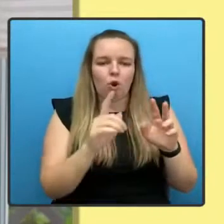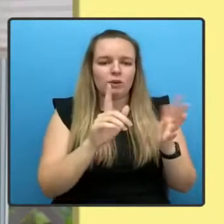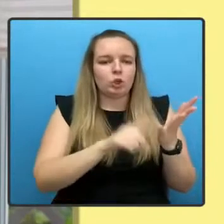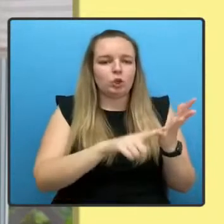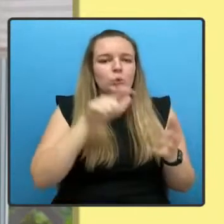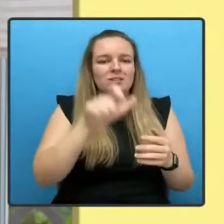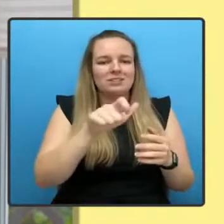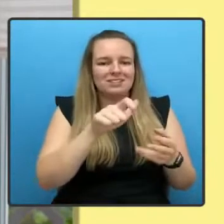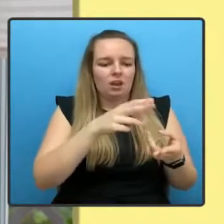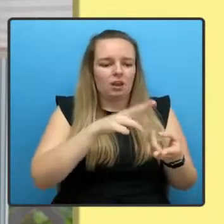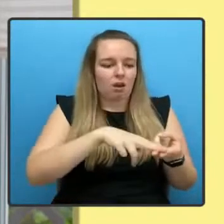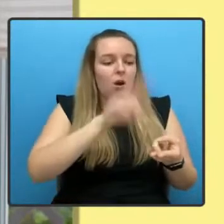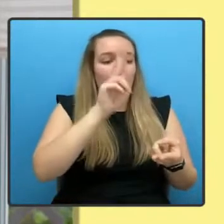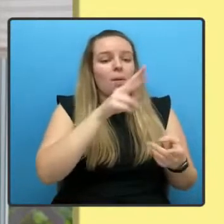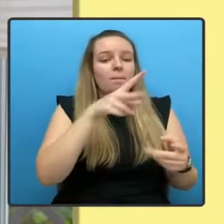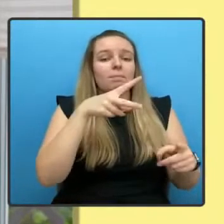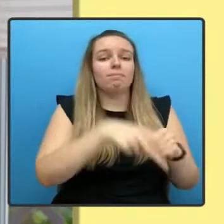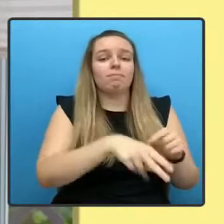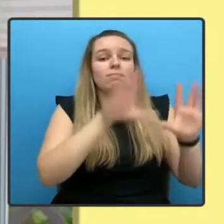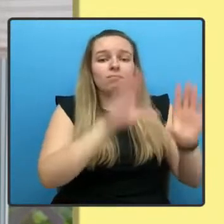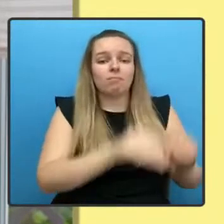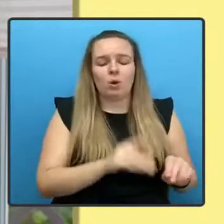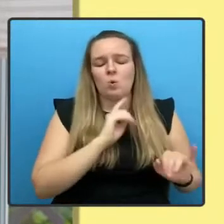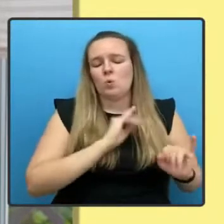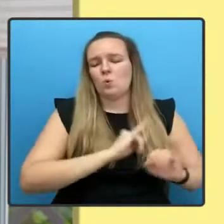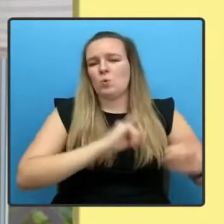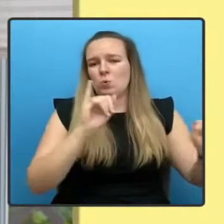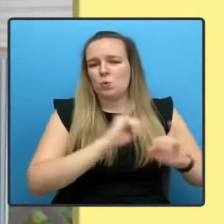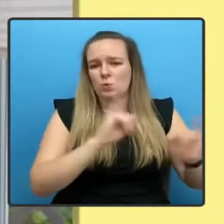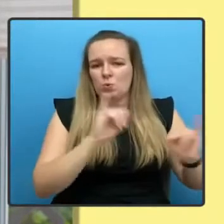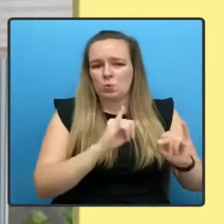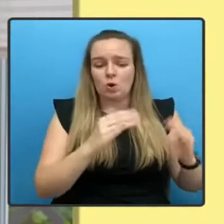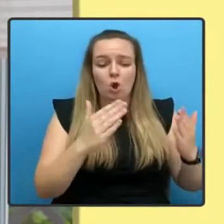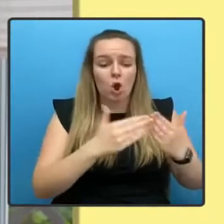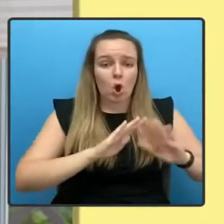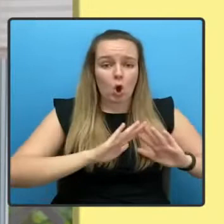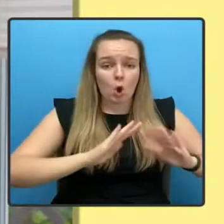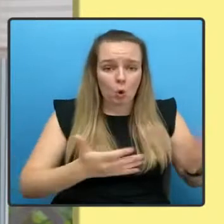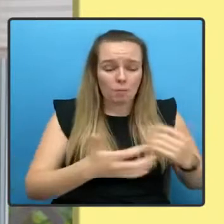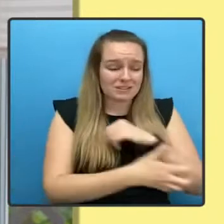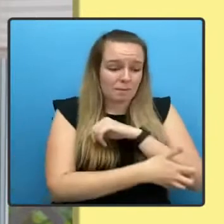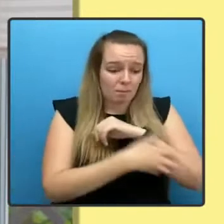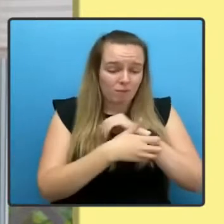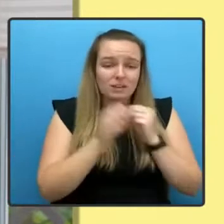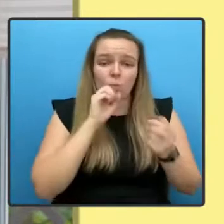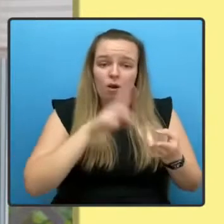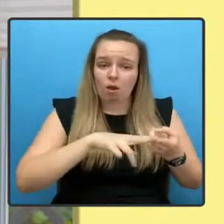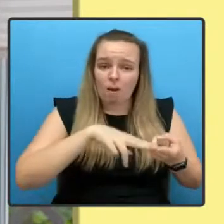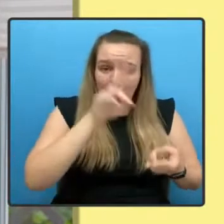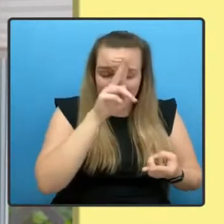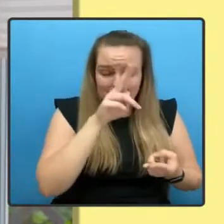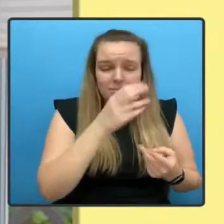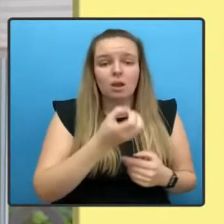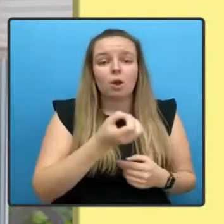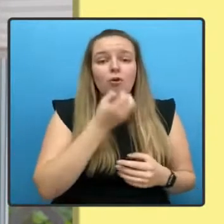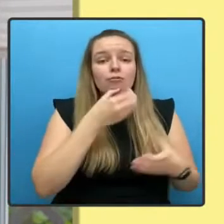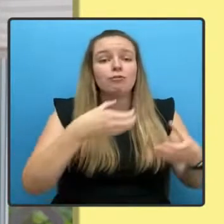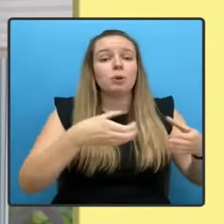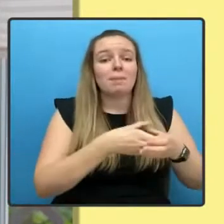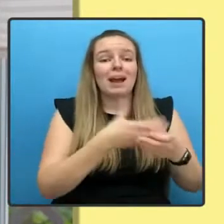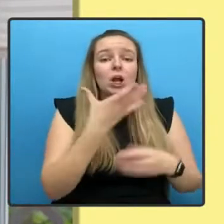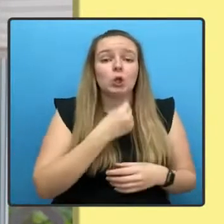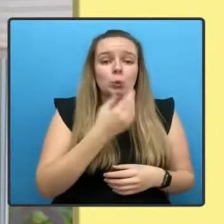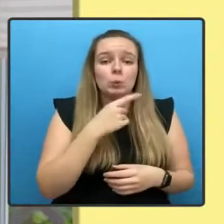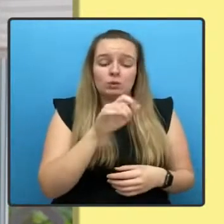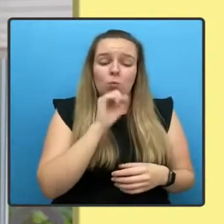catastrophic. Homelessness and poverty are likely to rise and food bank usage will soar. It could be